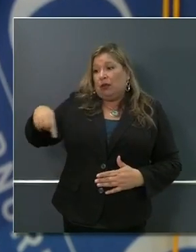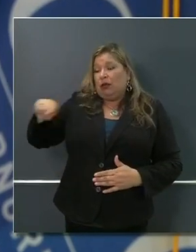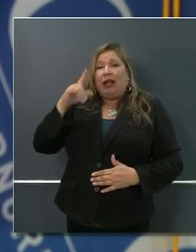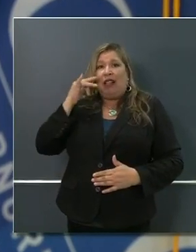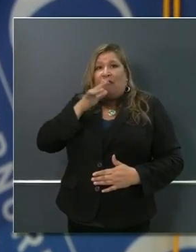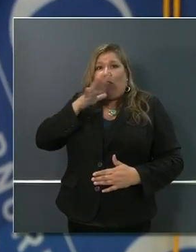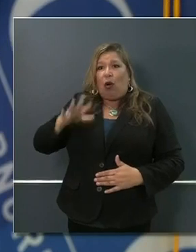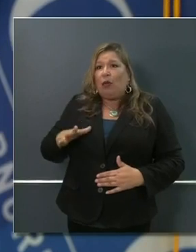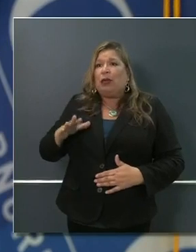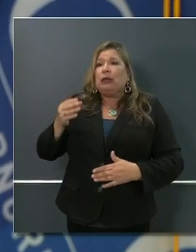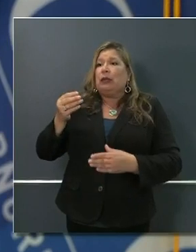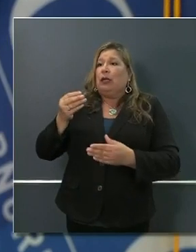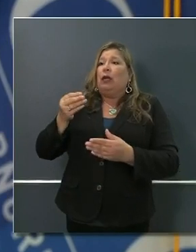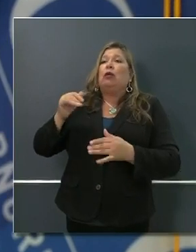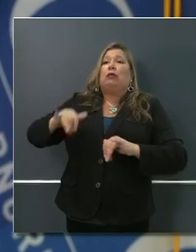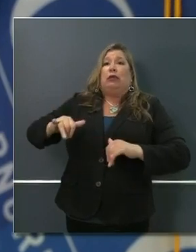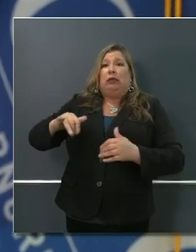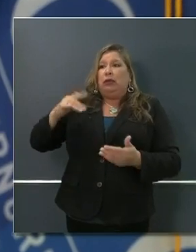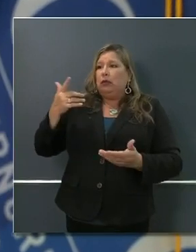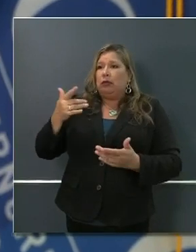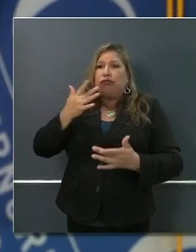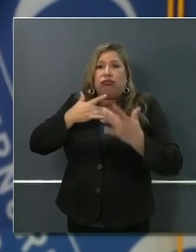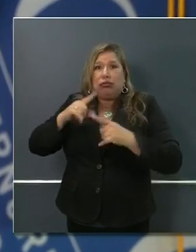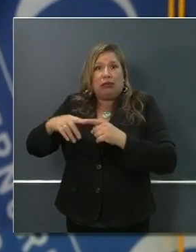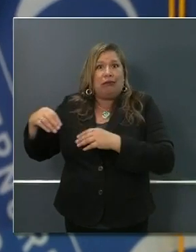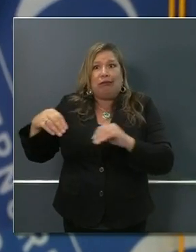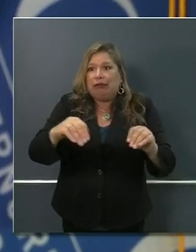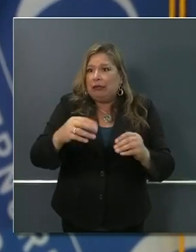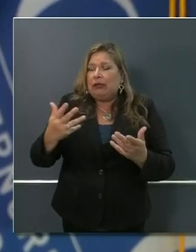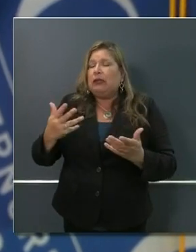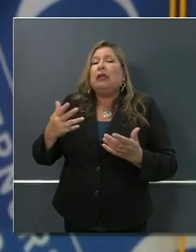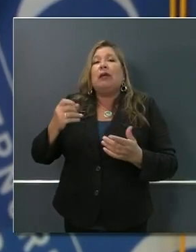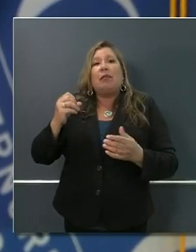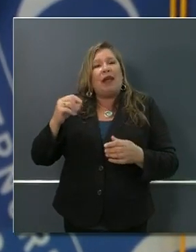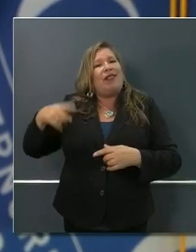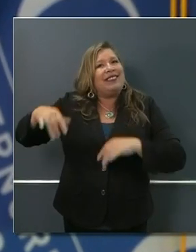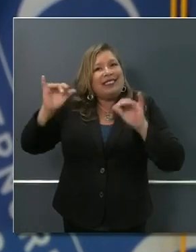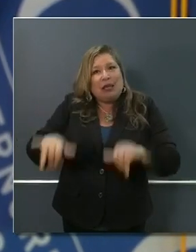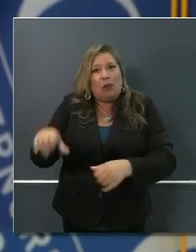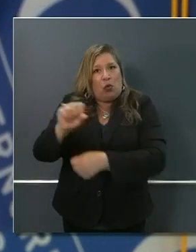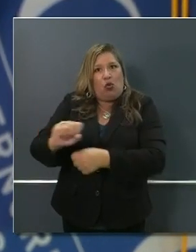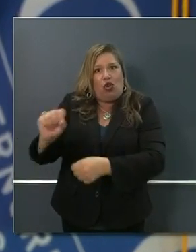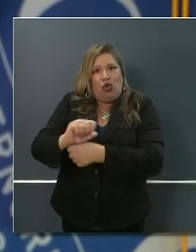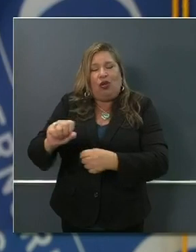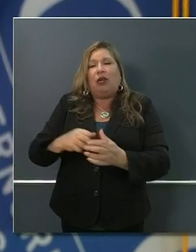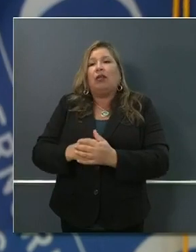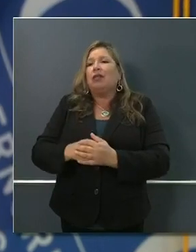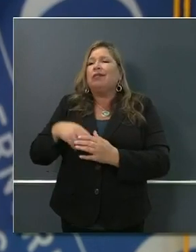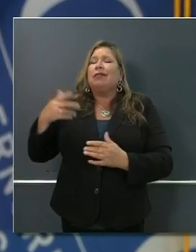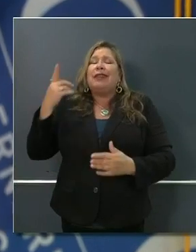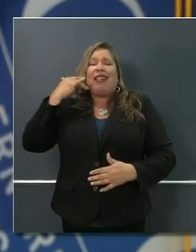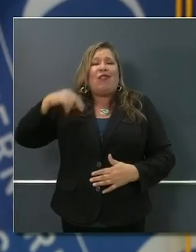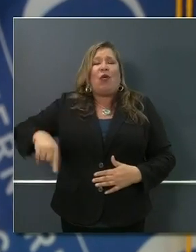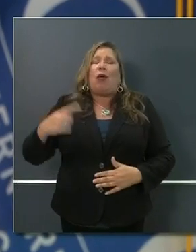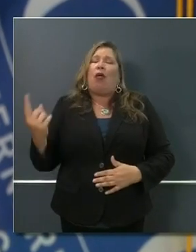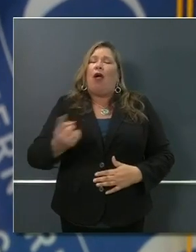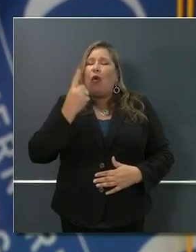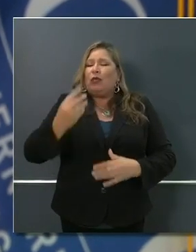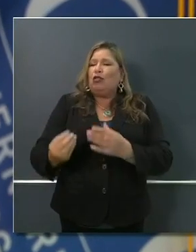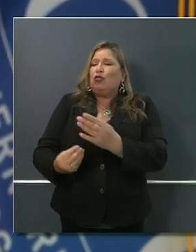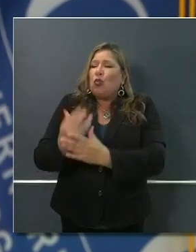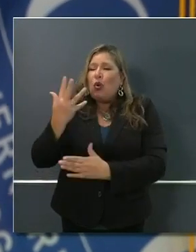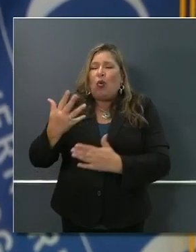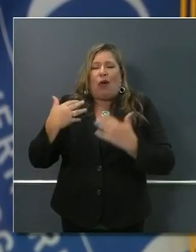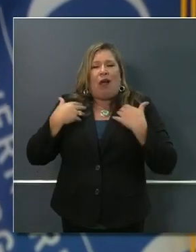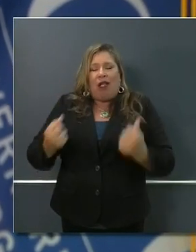working every day to continue the kind of bountiful, nutritious productivity that is a hallmark of California. We are blessed